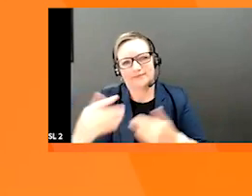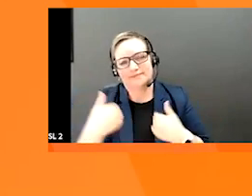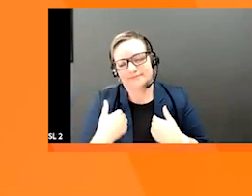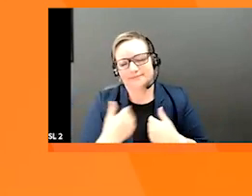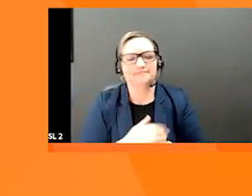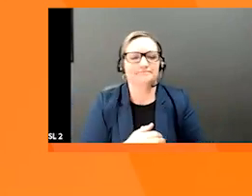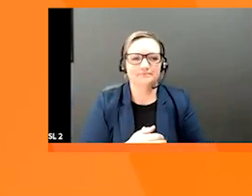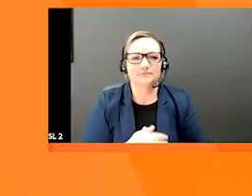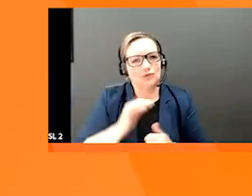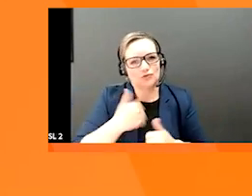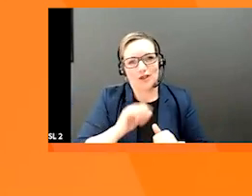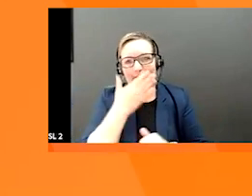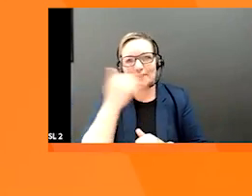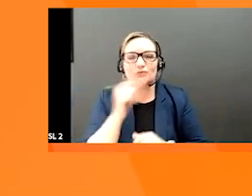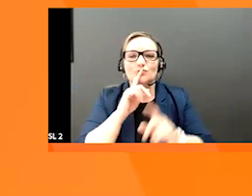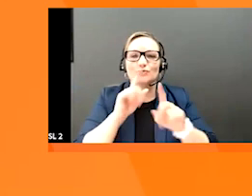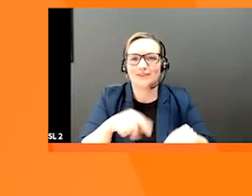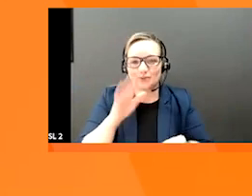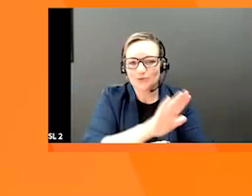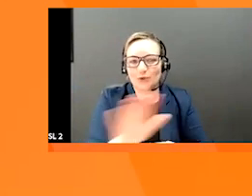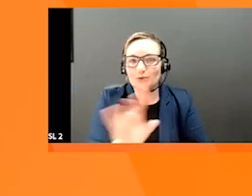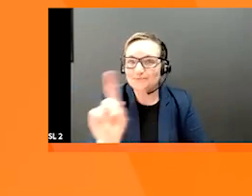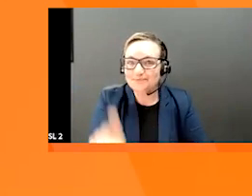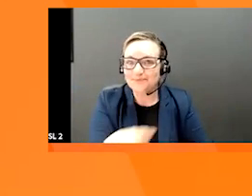we'll do our best to help find those answers for you.